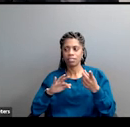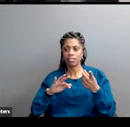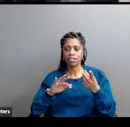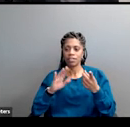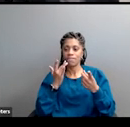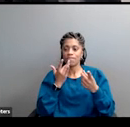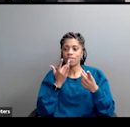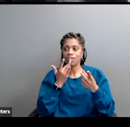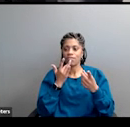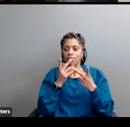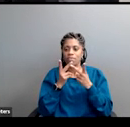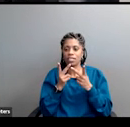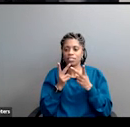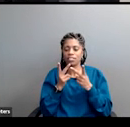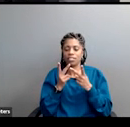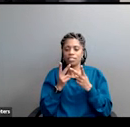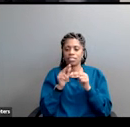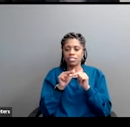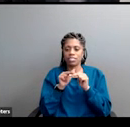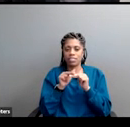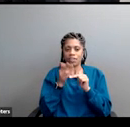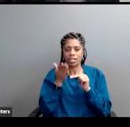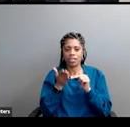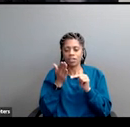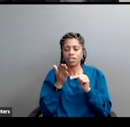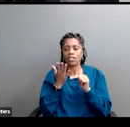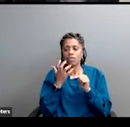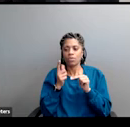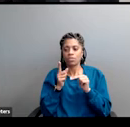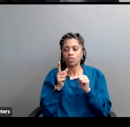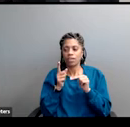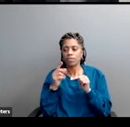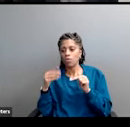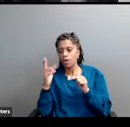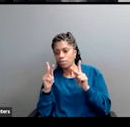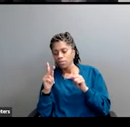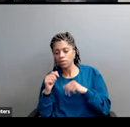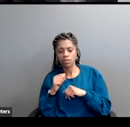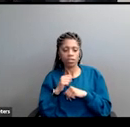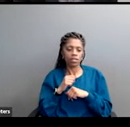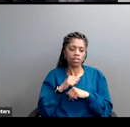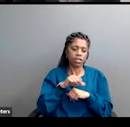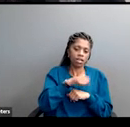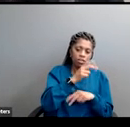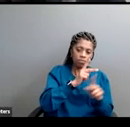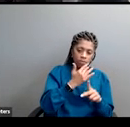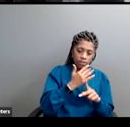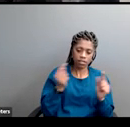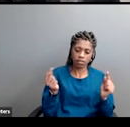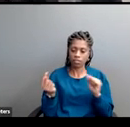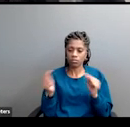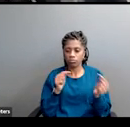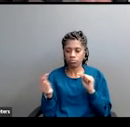of racial conflict between whites and people of color. This is essentially what they hope to